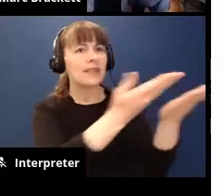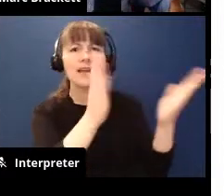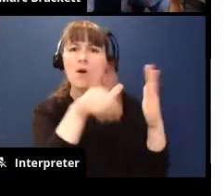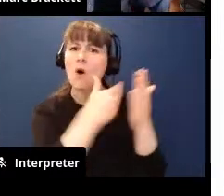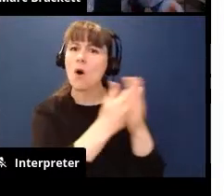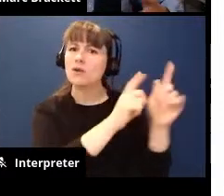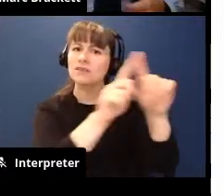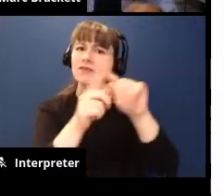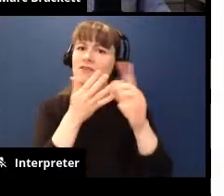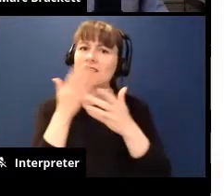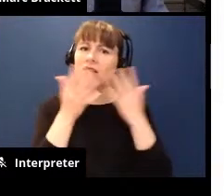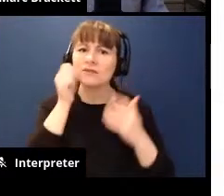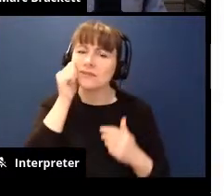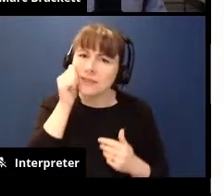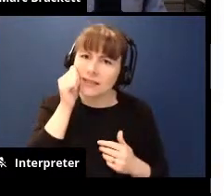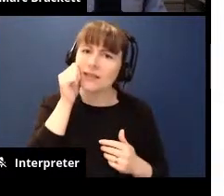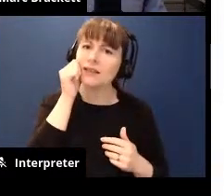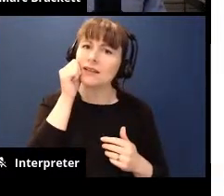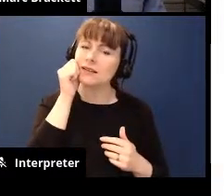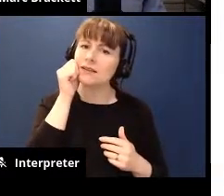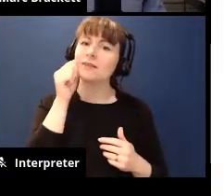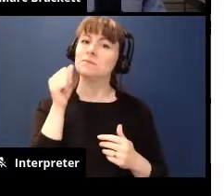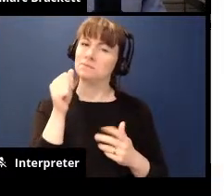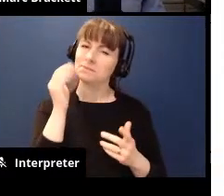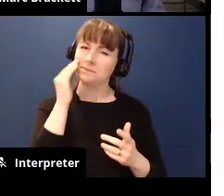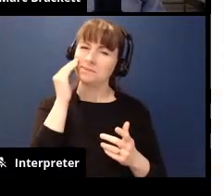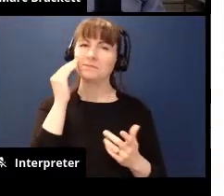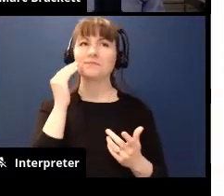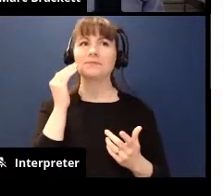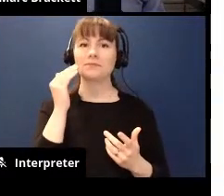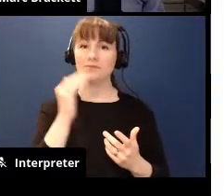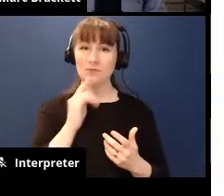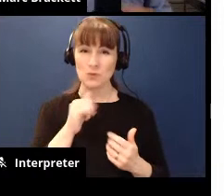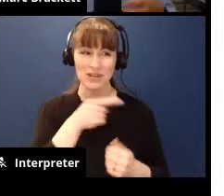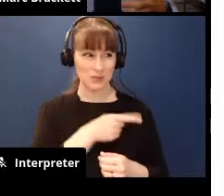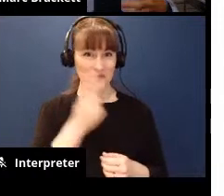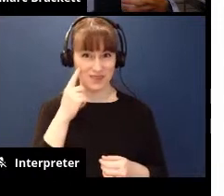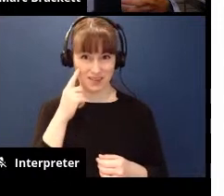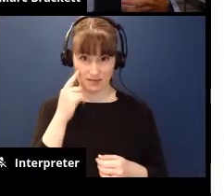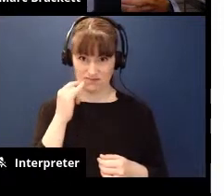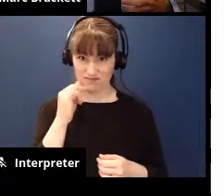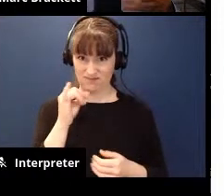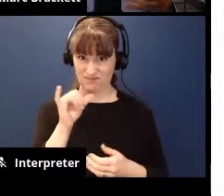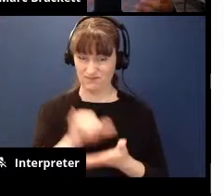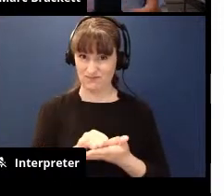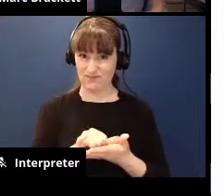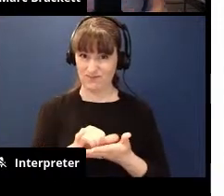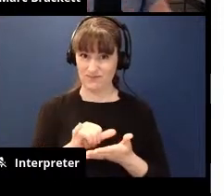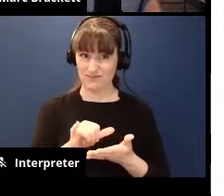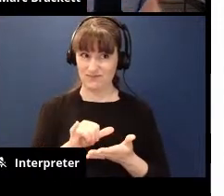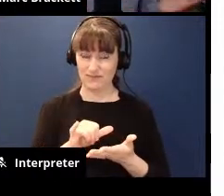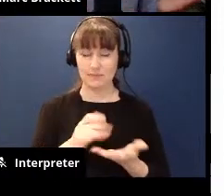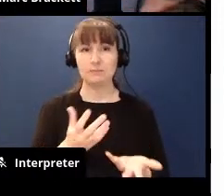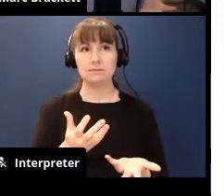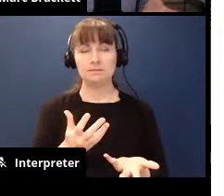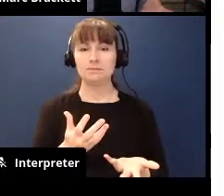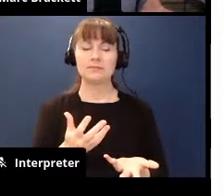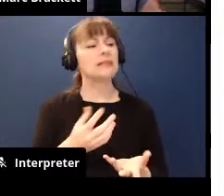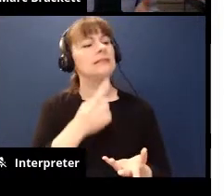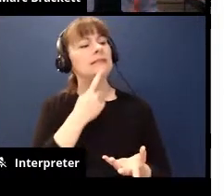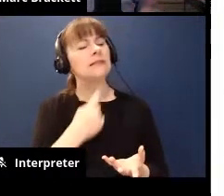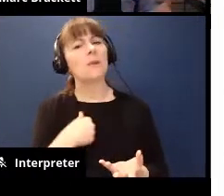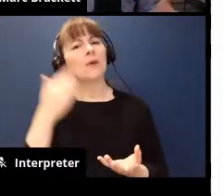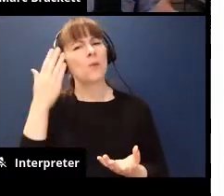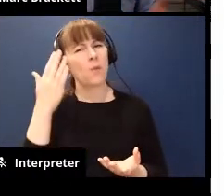different colored skin um you know do you really think that you know that's um why why tell me why